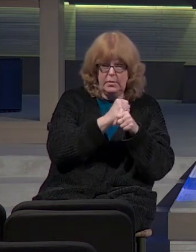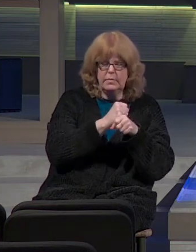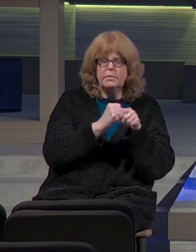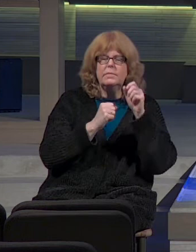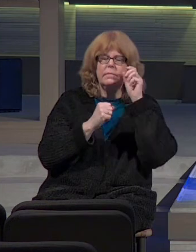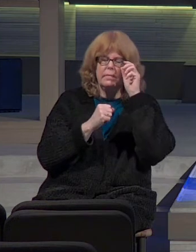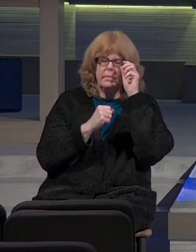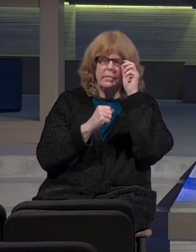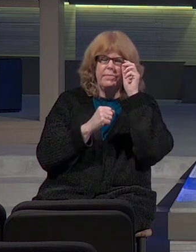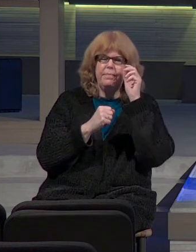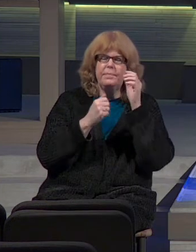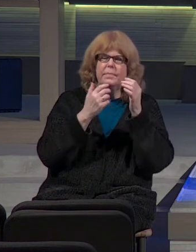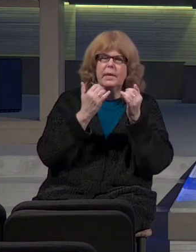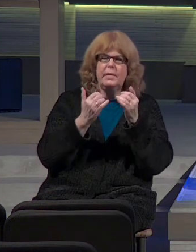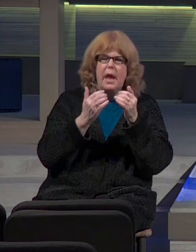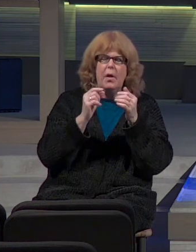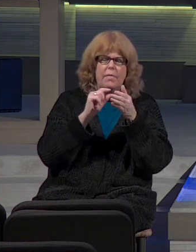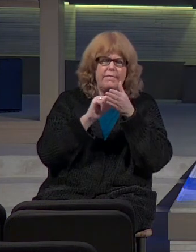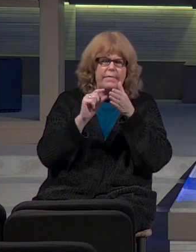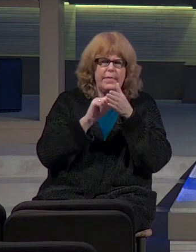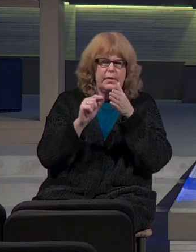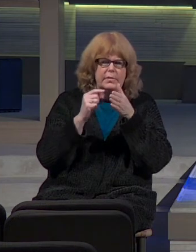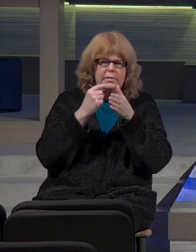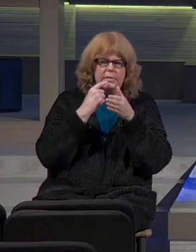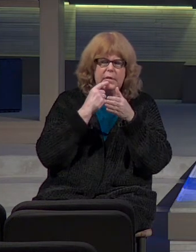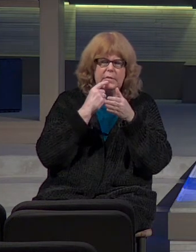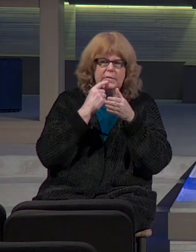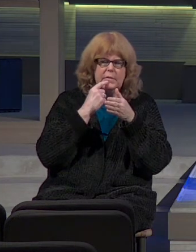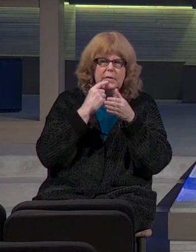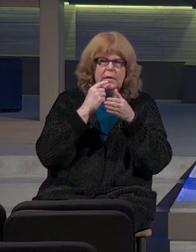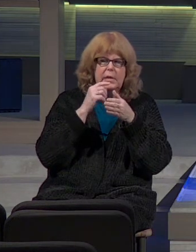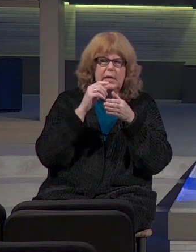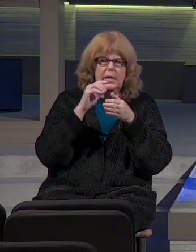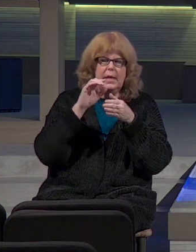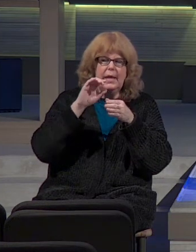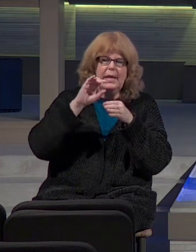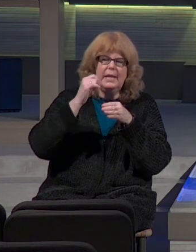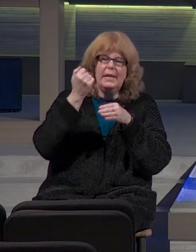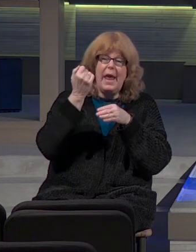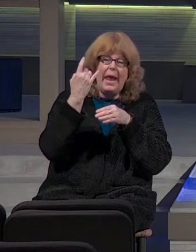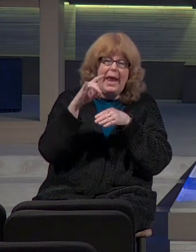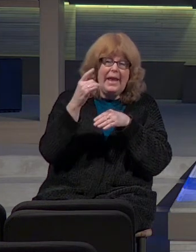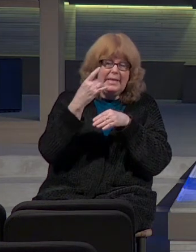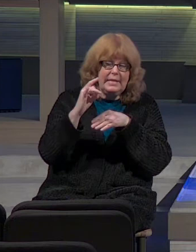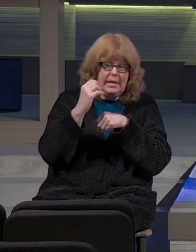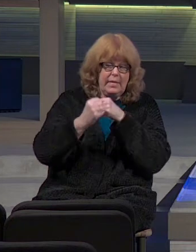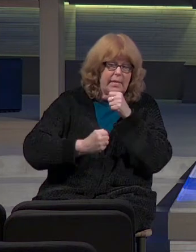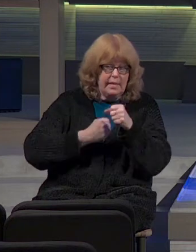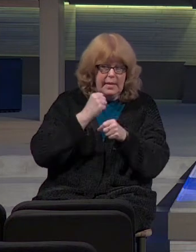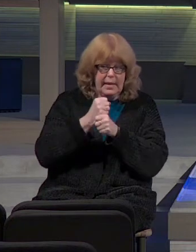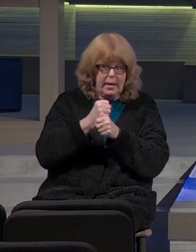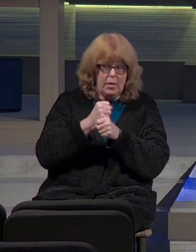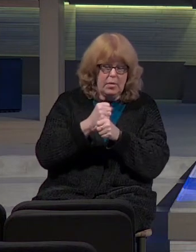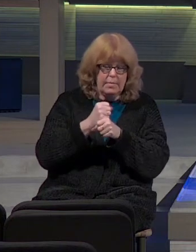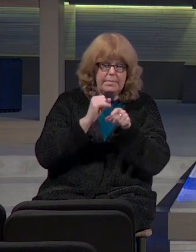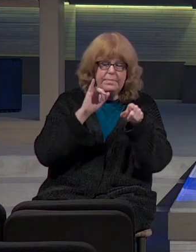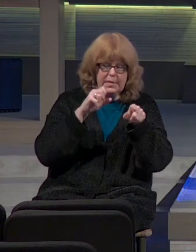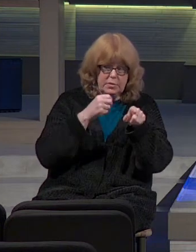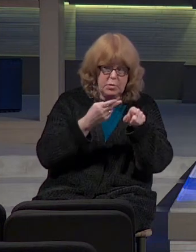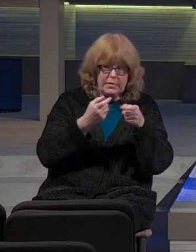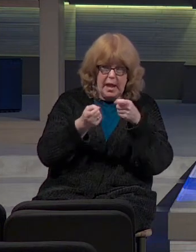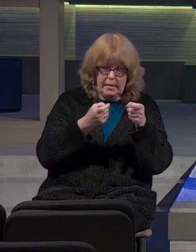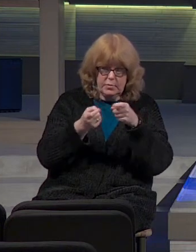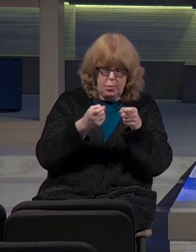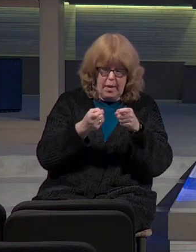Now, look at this next little verse right here, though. In the 18th year of Josiah's